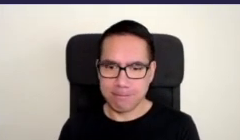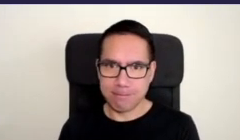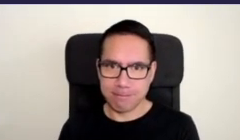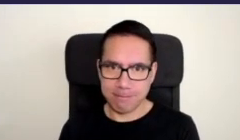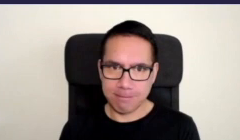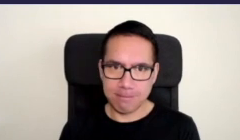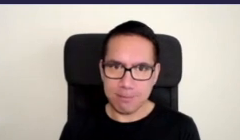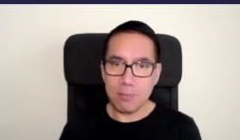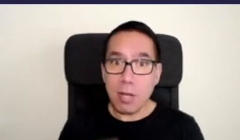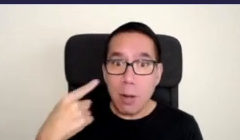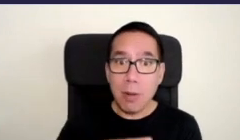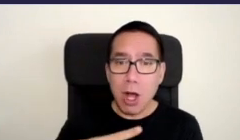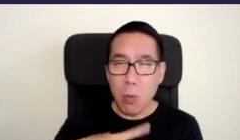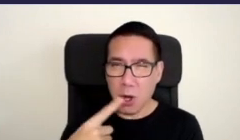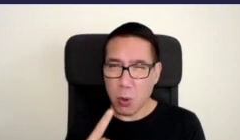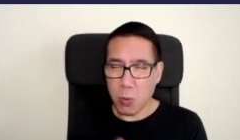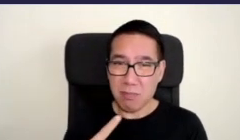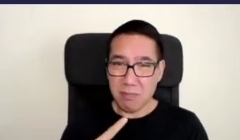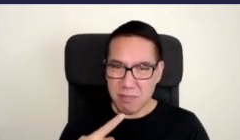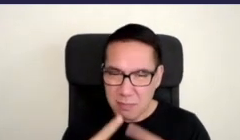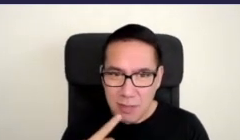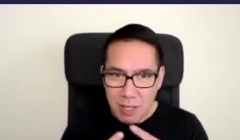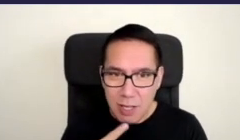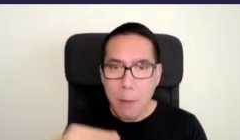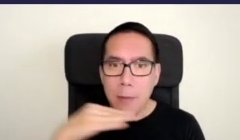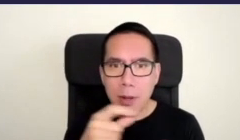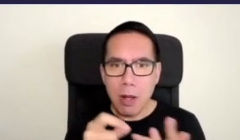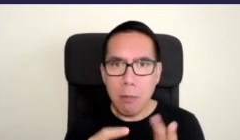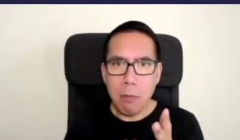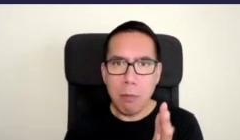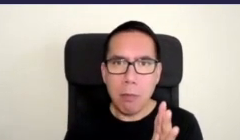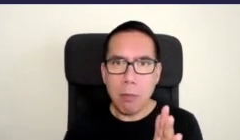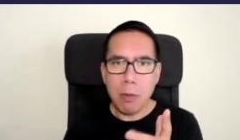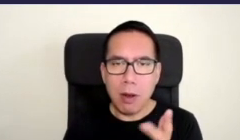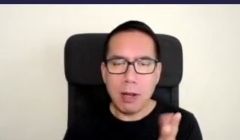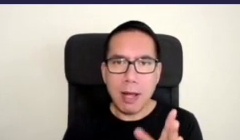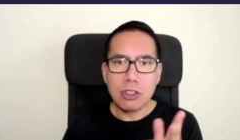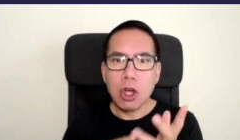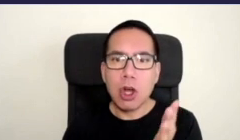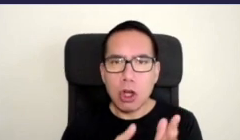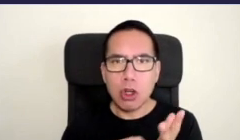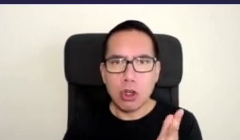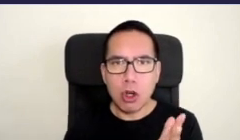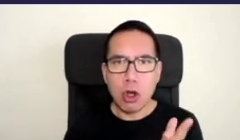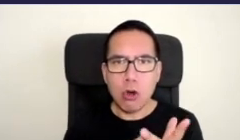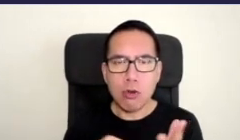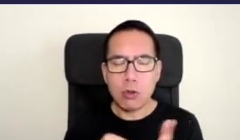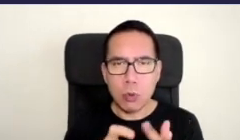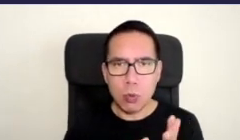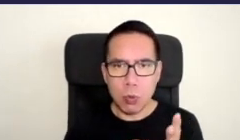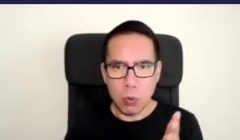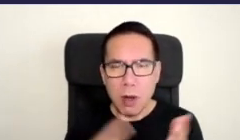and I wanted to quickly talk about the Melbourne Pollinator Corridor I wanted to show you this map so the Melbourne